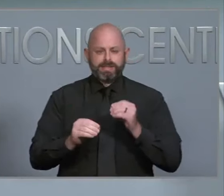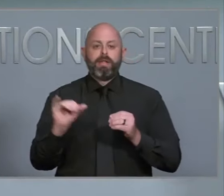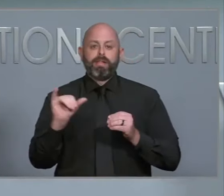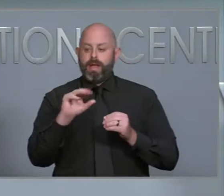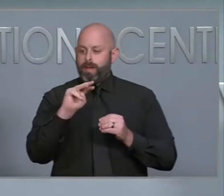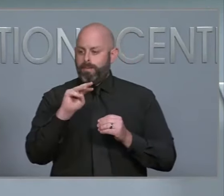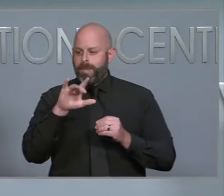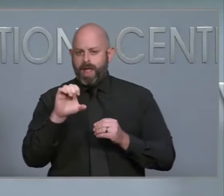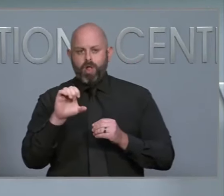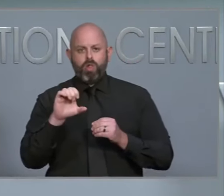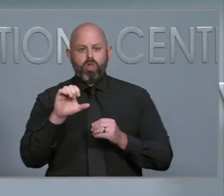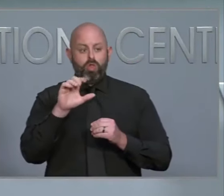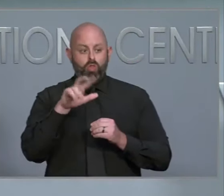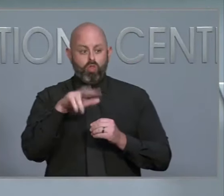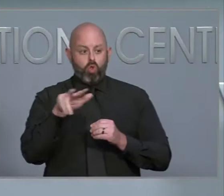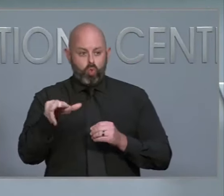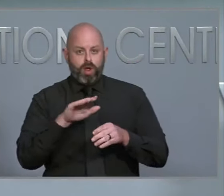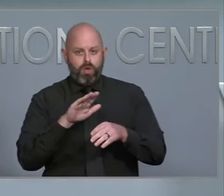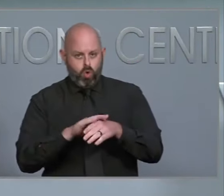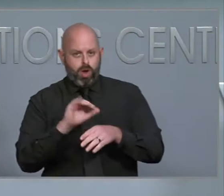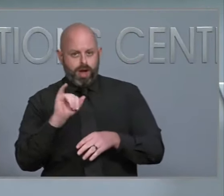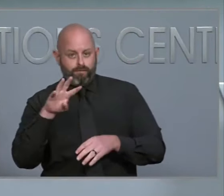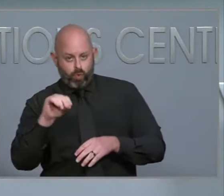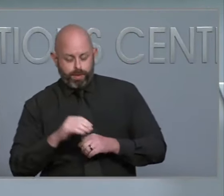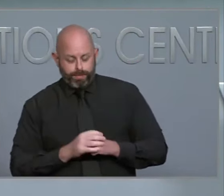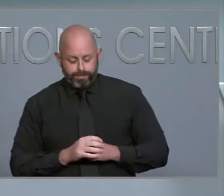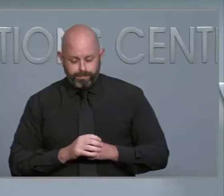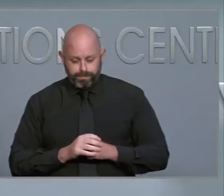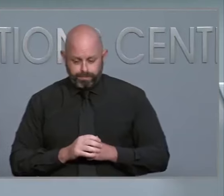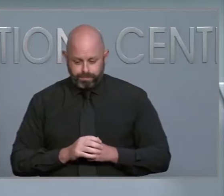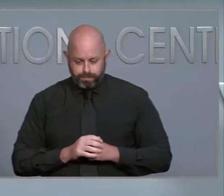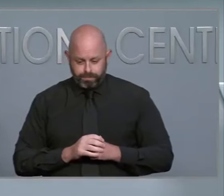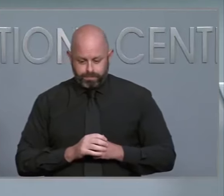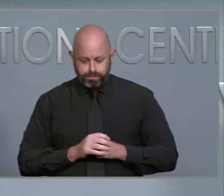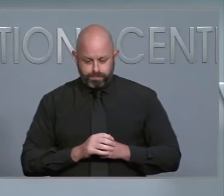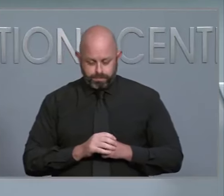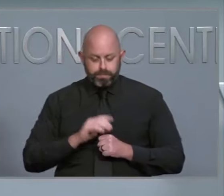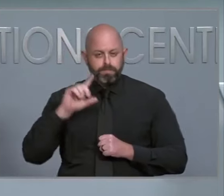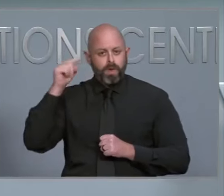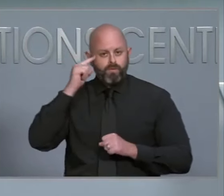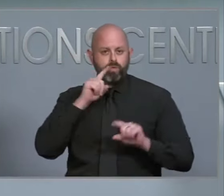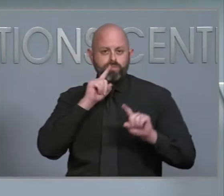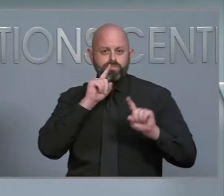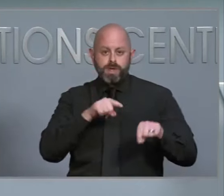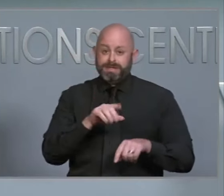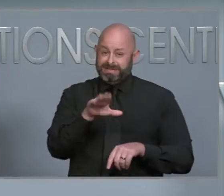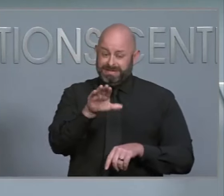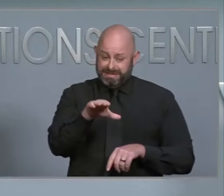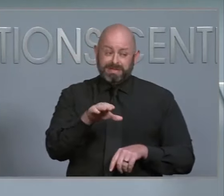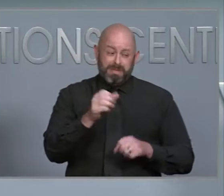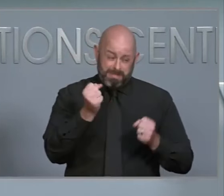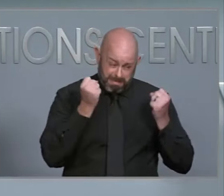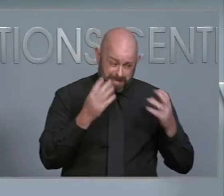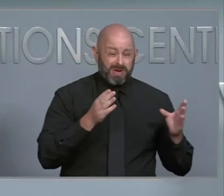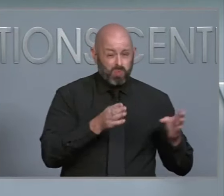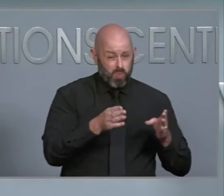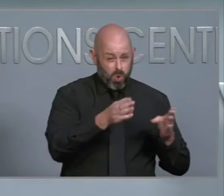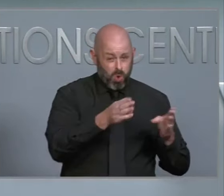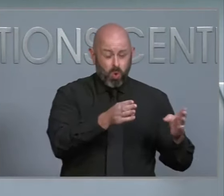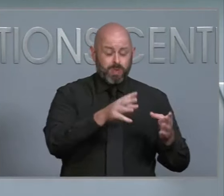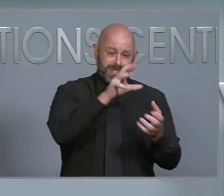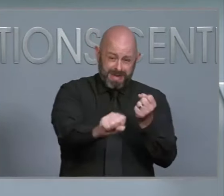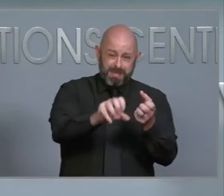that these transportation repairs are going to be significantly expensive to do.